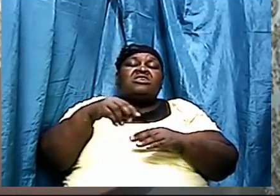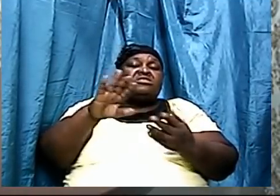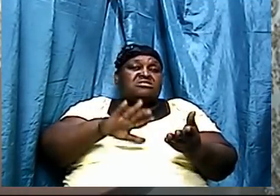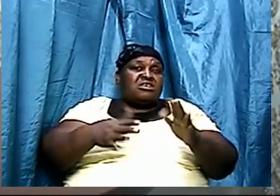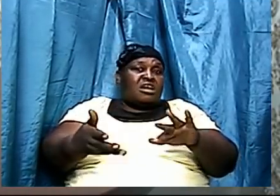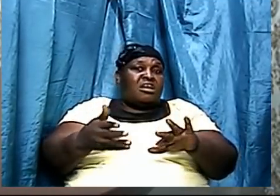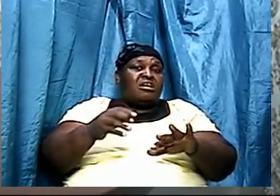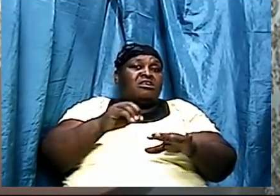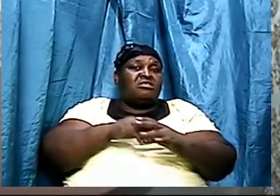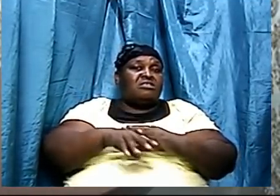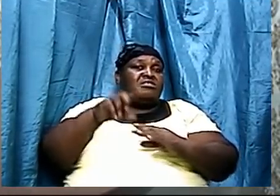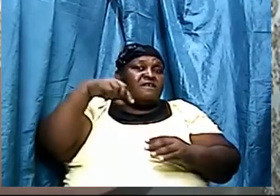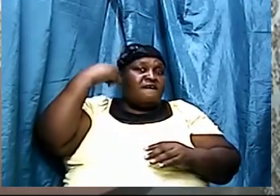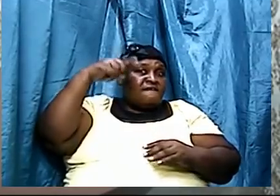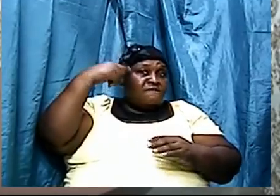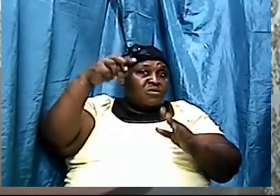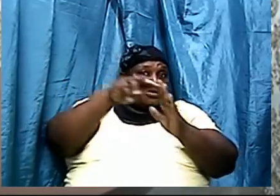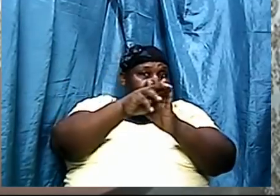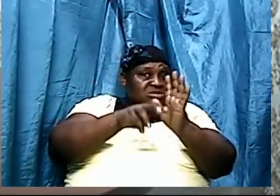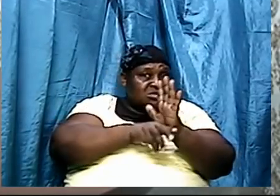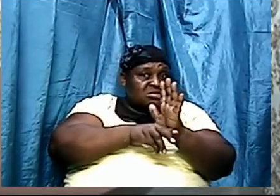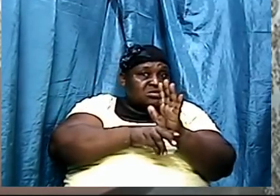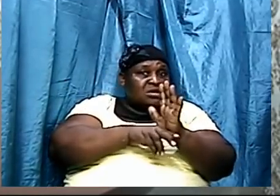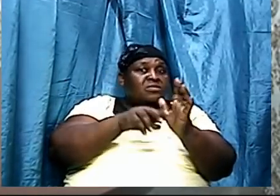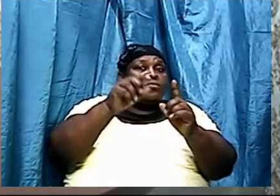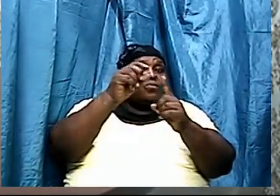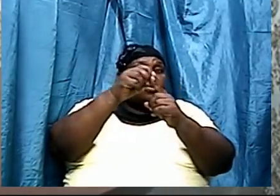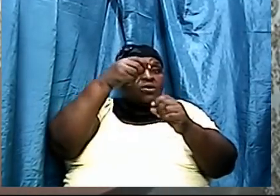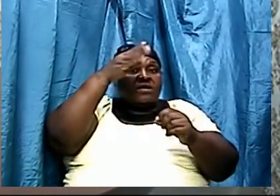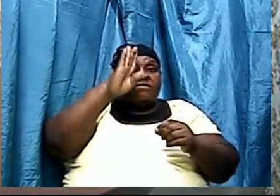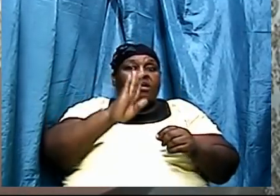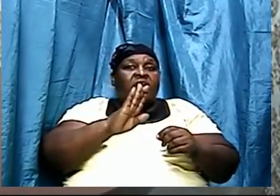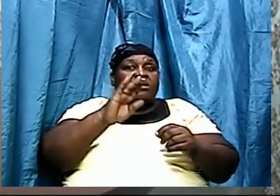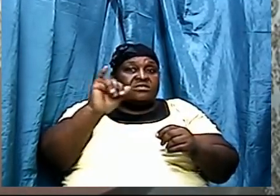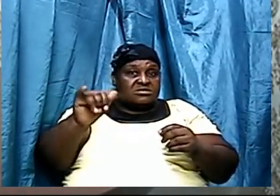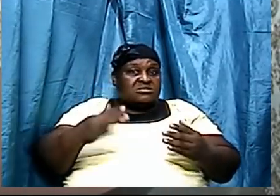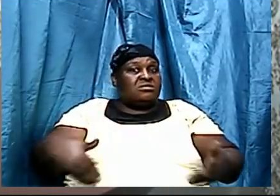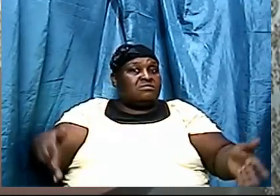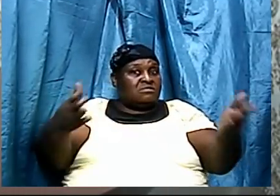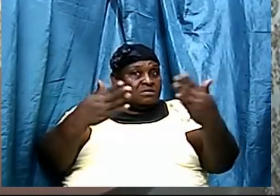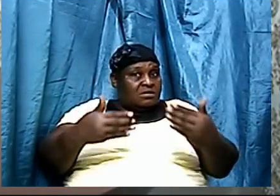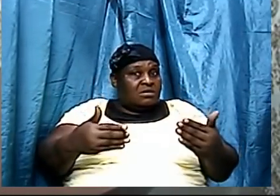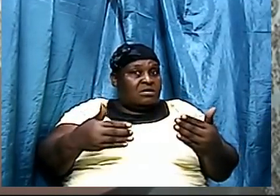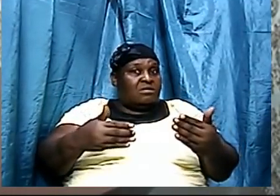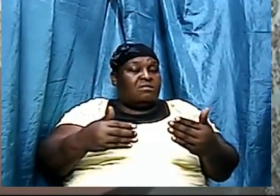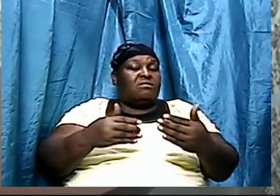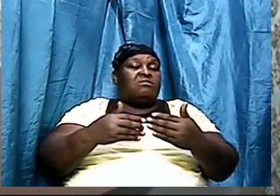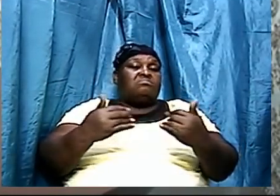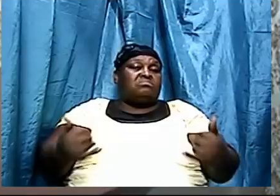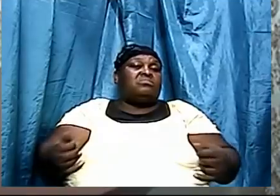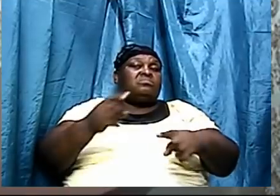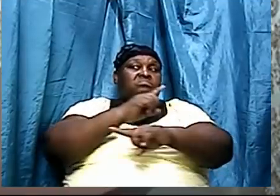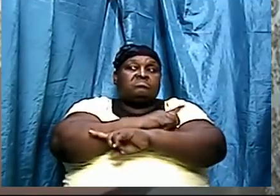guess what happened the word of God is still here today hallelujah still alive and well